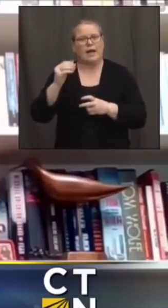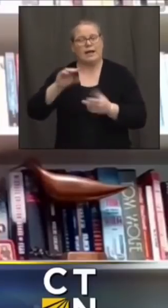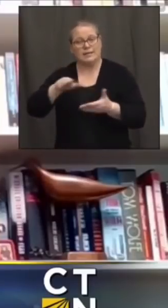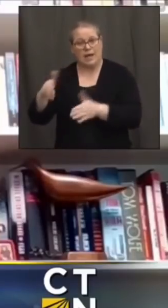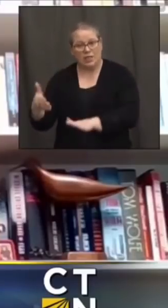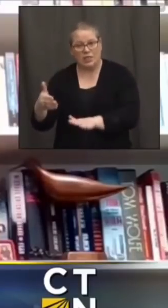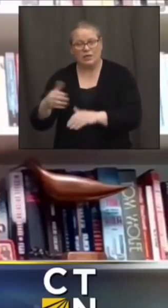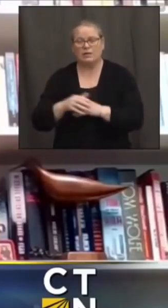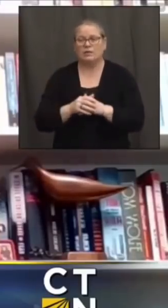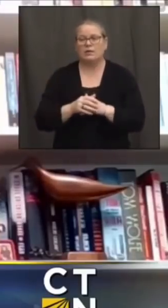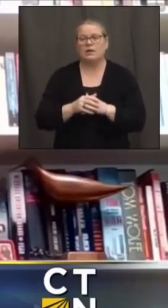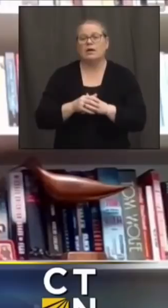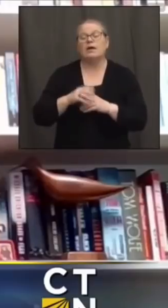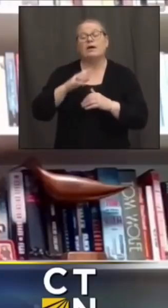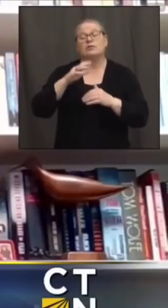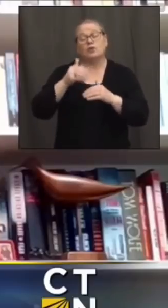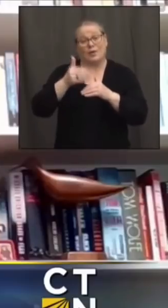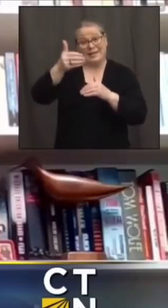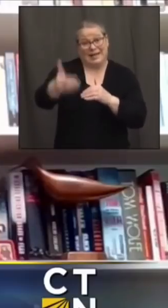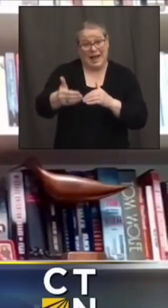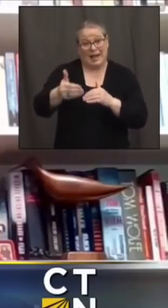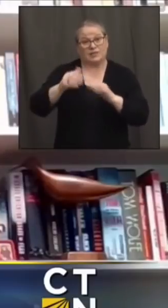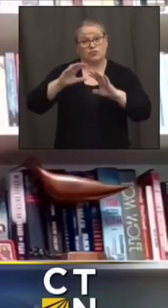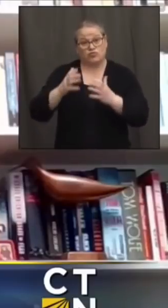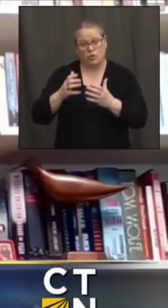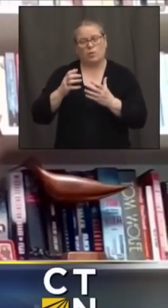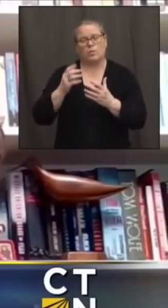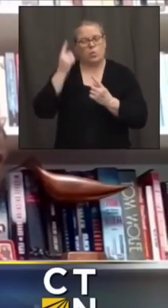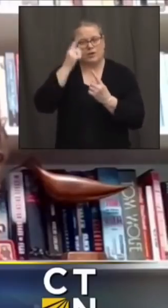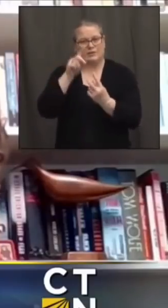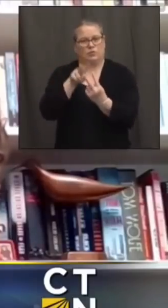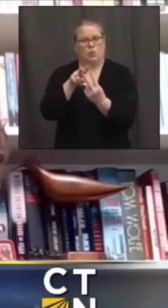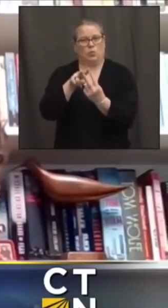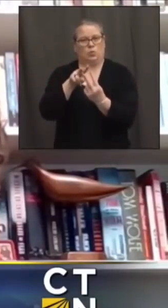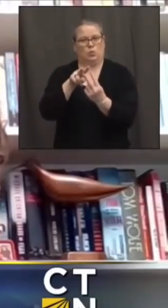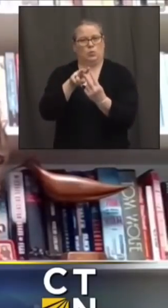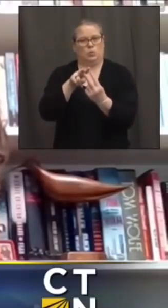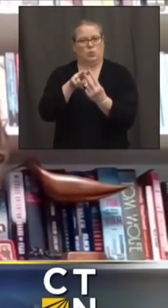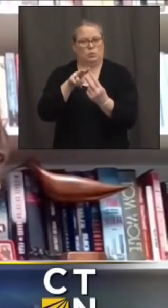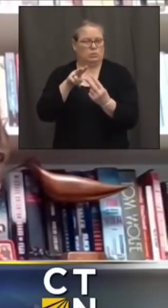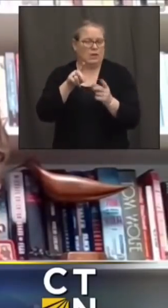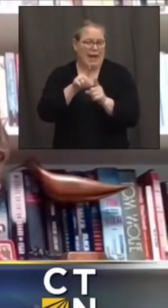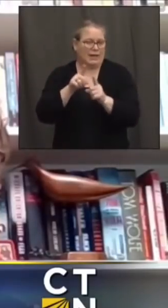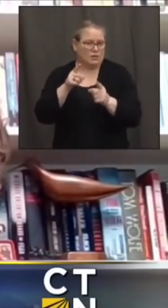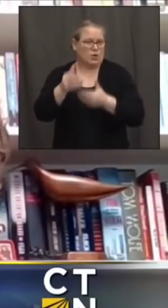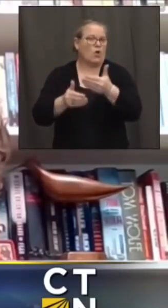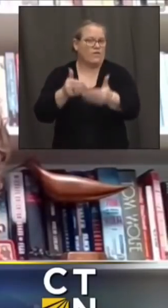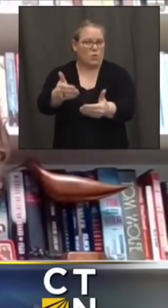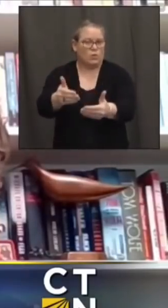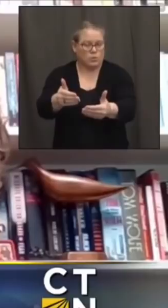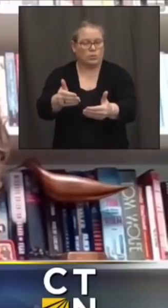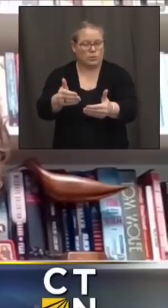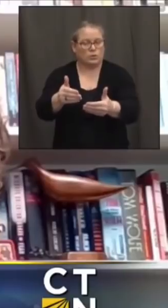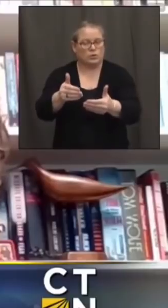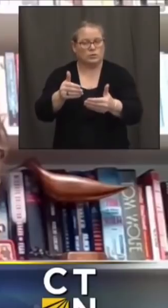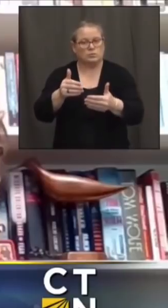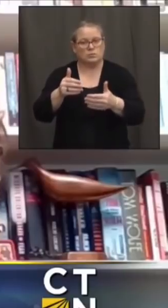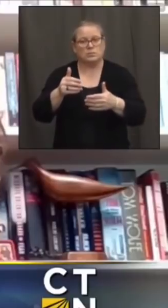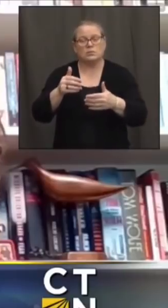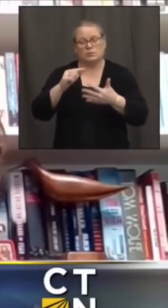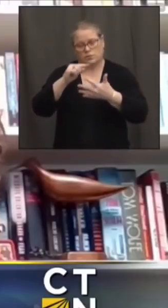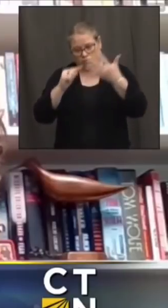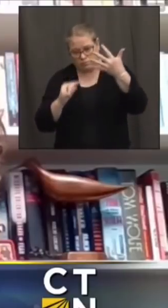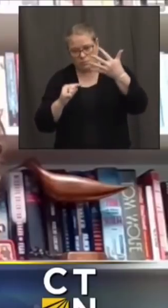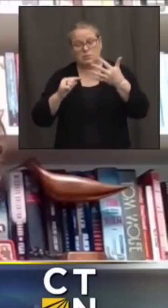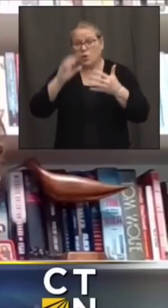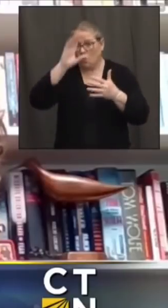so as we roll out this next phase those are the two considerations we'll be using um as we roll out and um you know it's